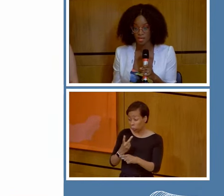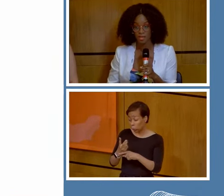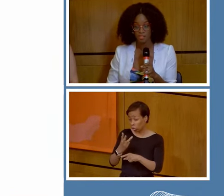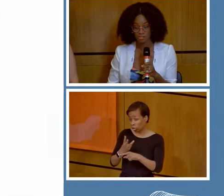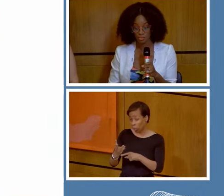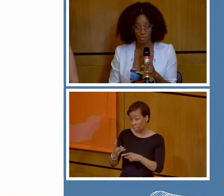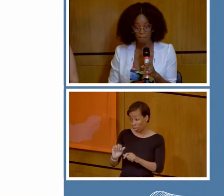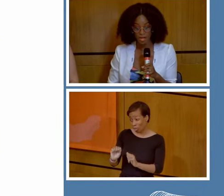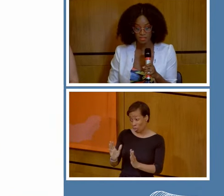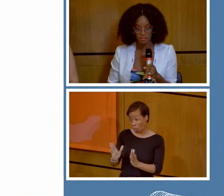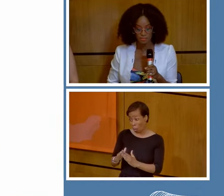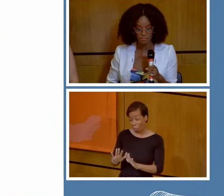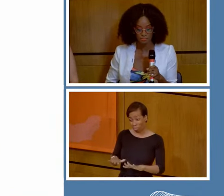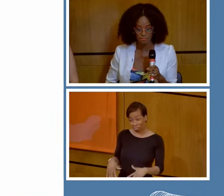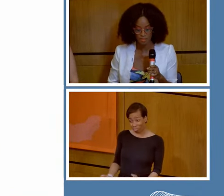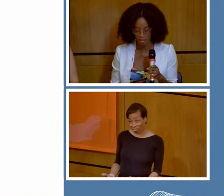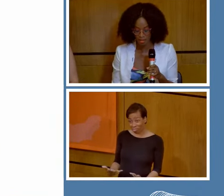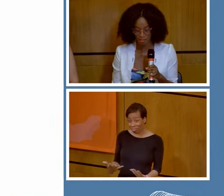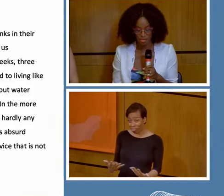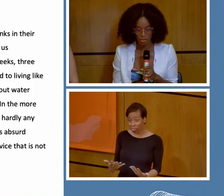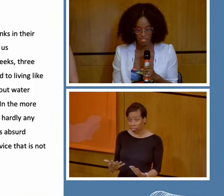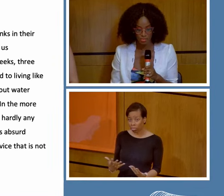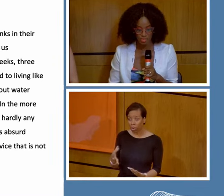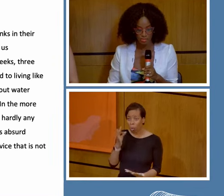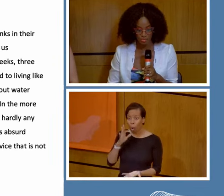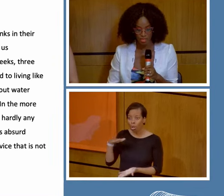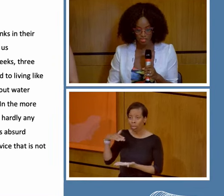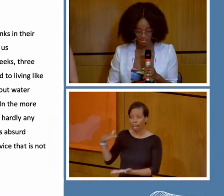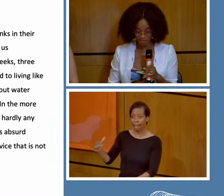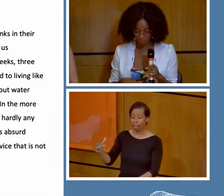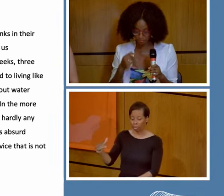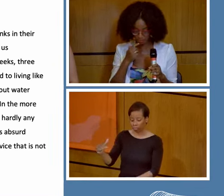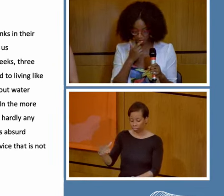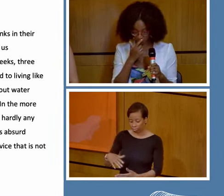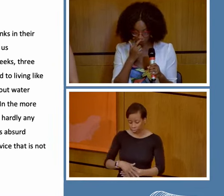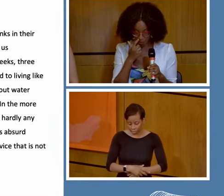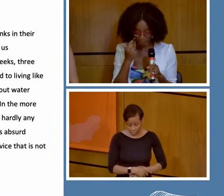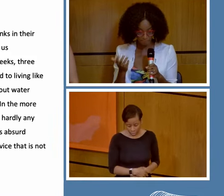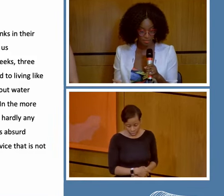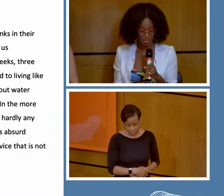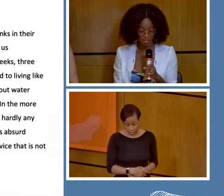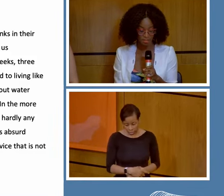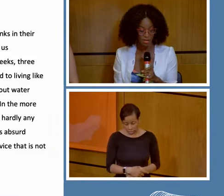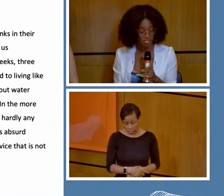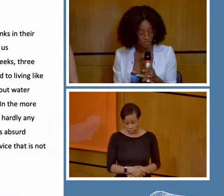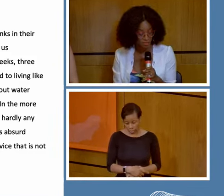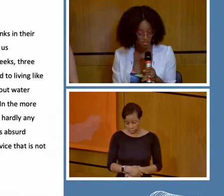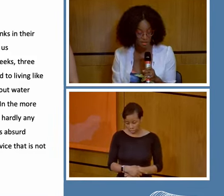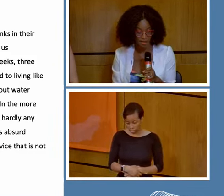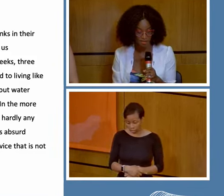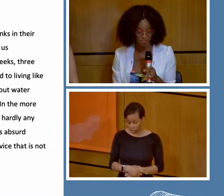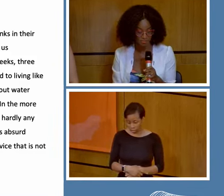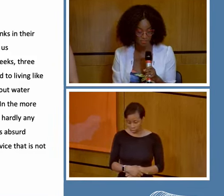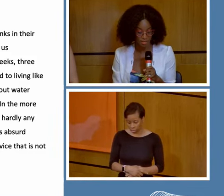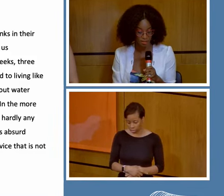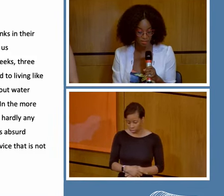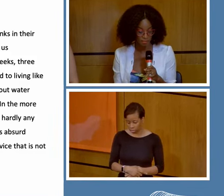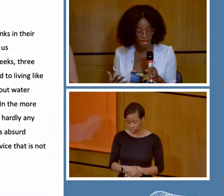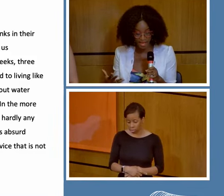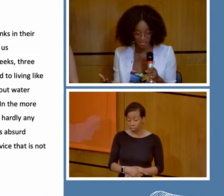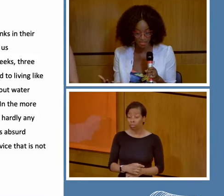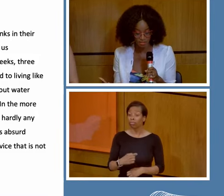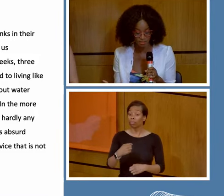weeks, to a month. I'm going to end with some words here from participants that I've